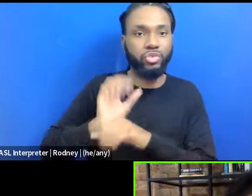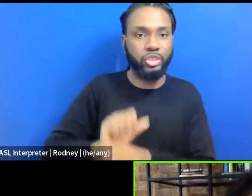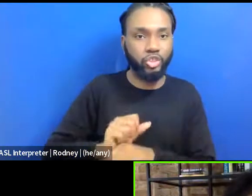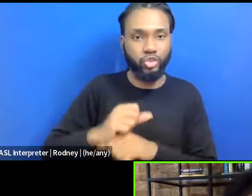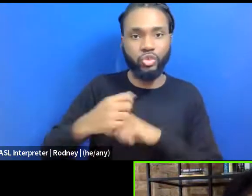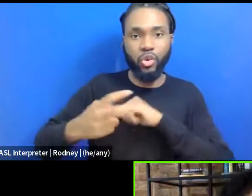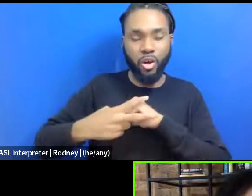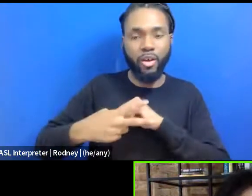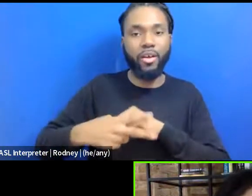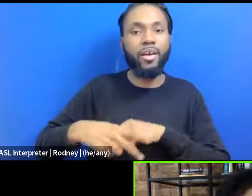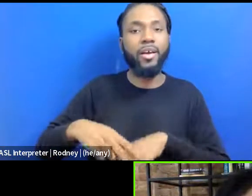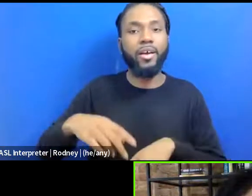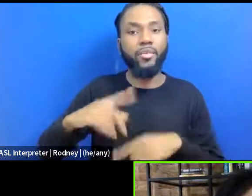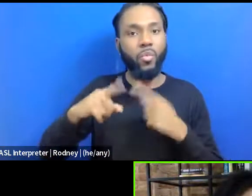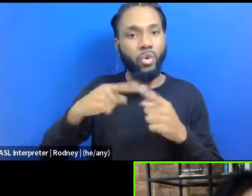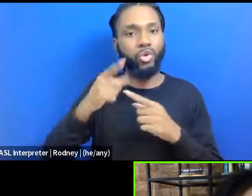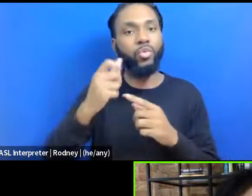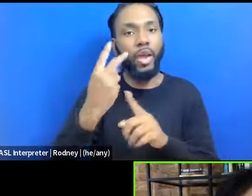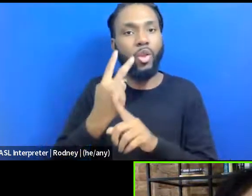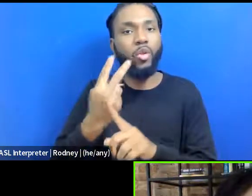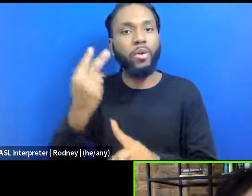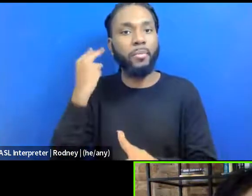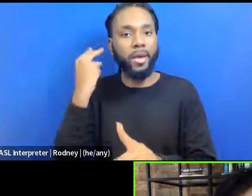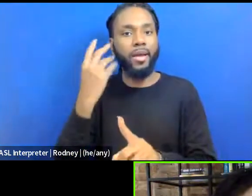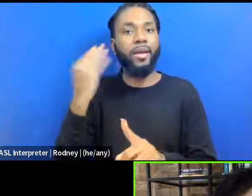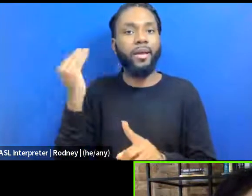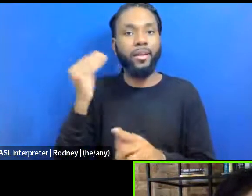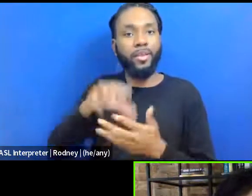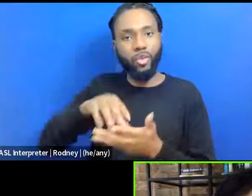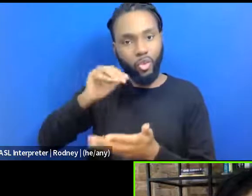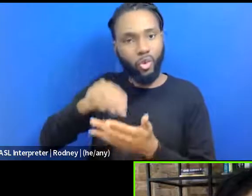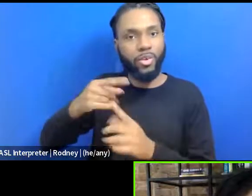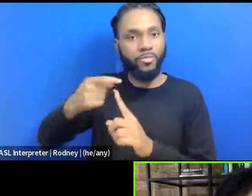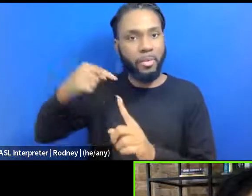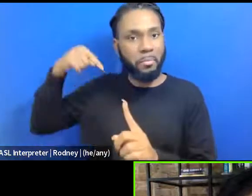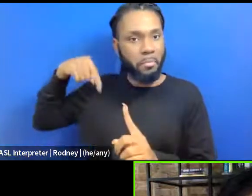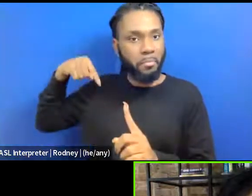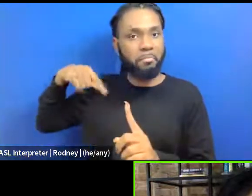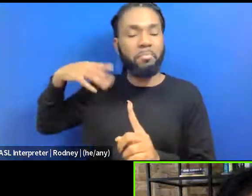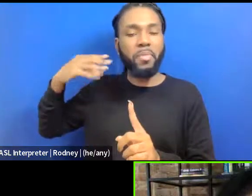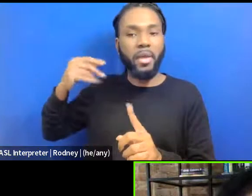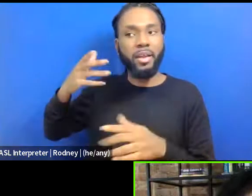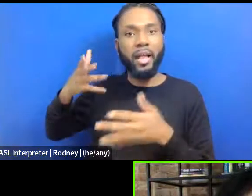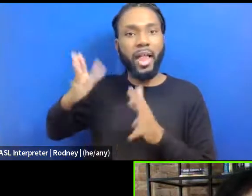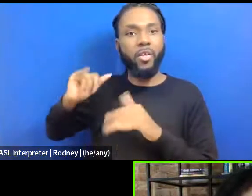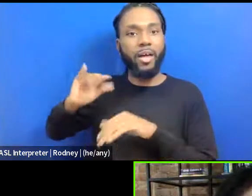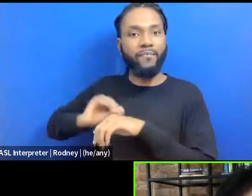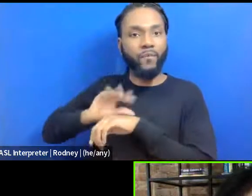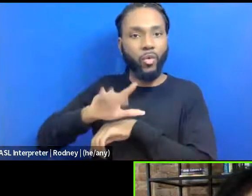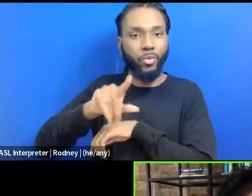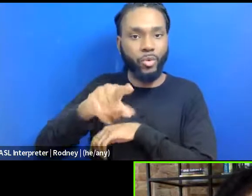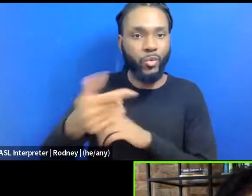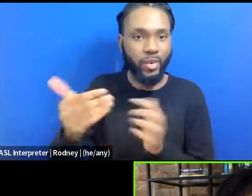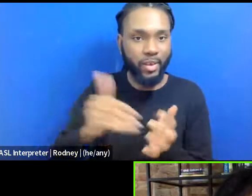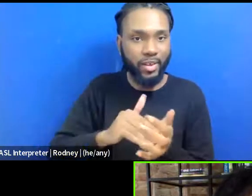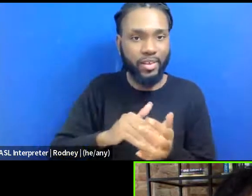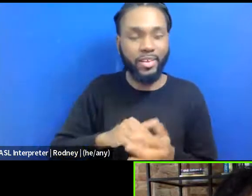being able to kind of look back and learn from and, and, you know, let it inform you again,